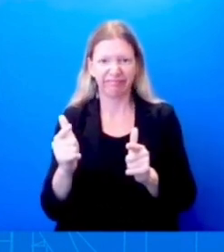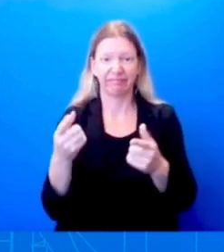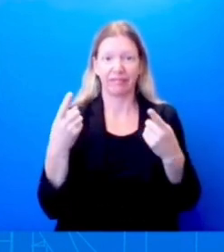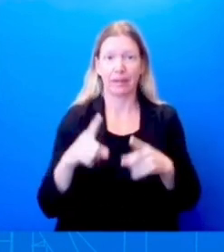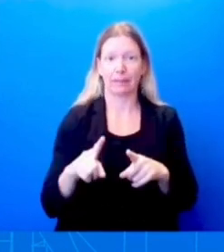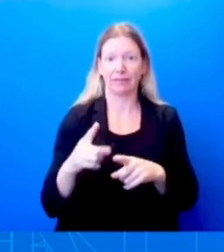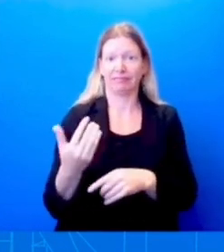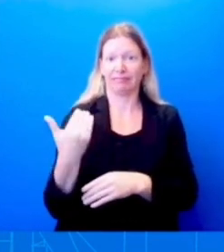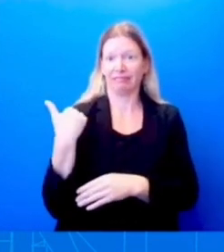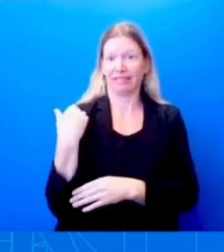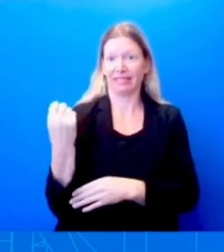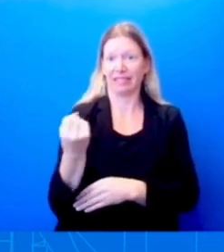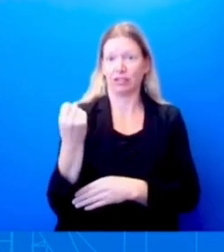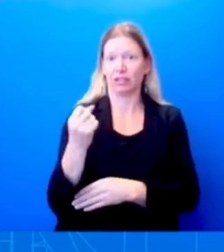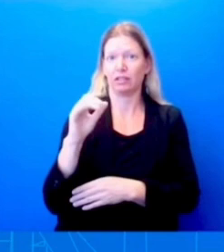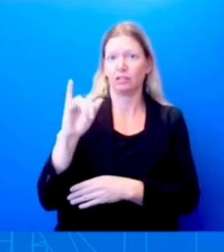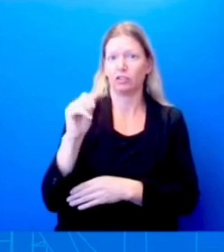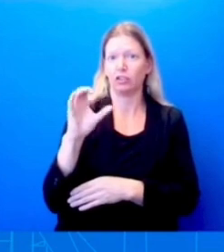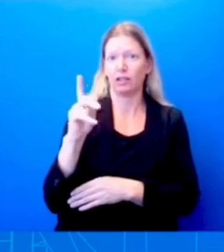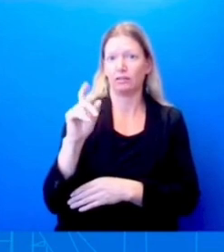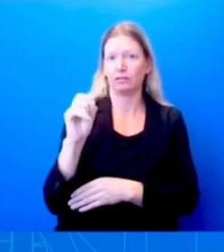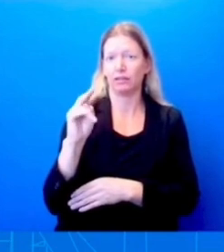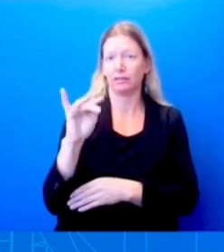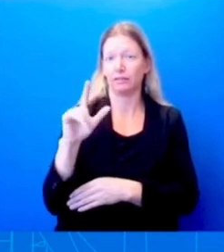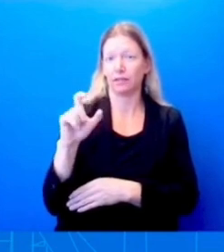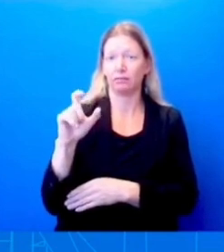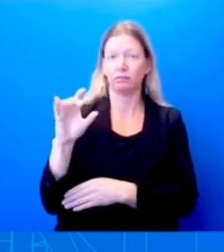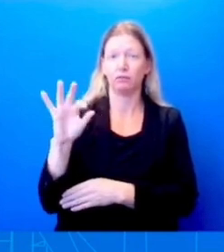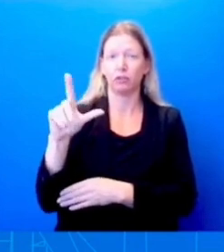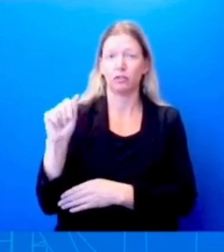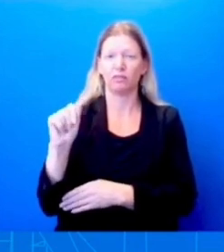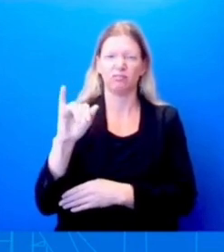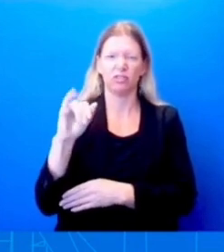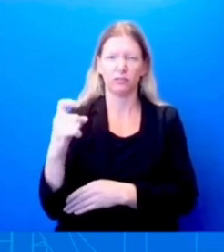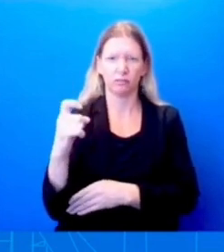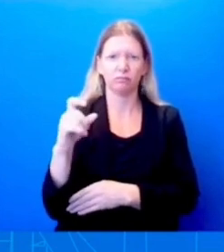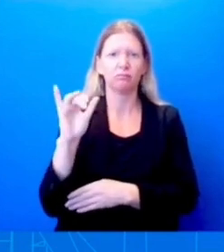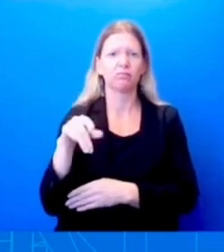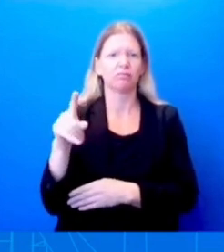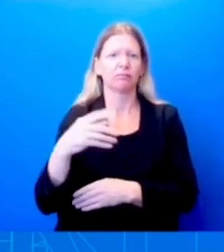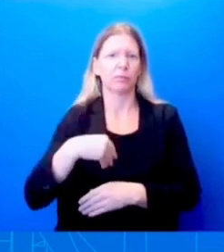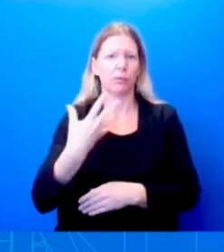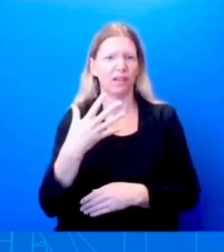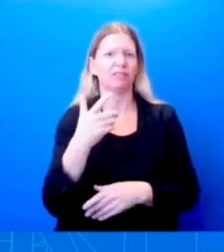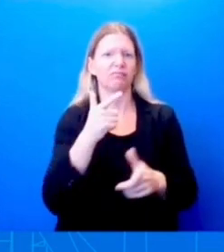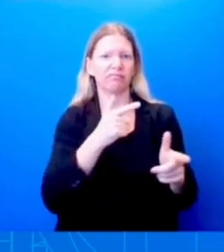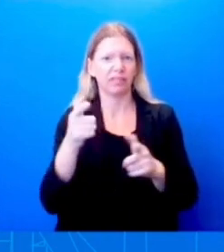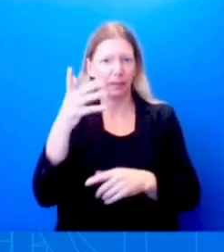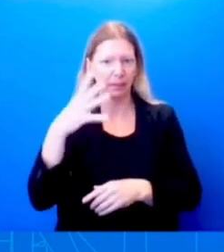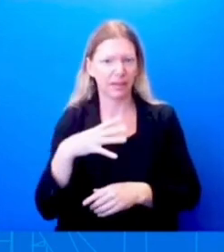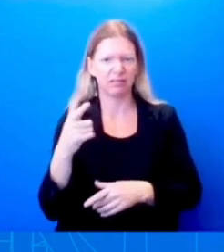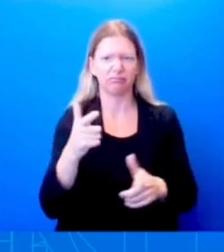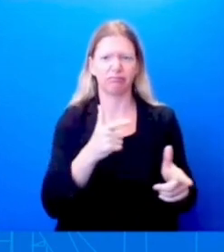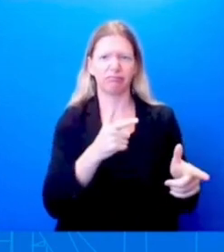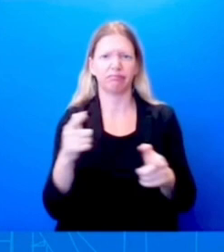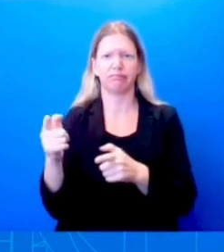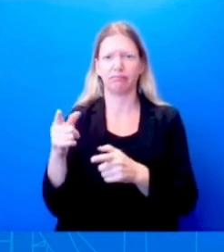went on a shooting rampage at a store near a historically black university and killed three black individuals.